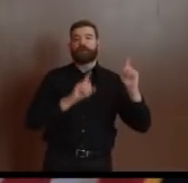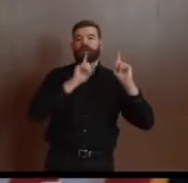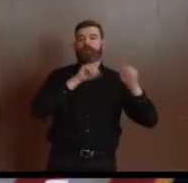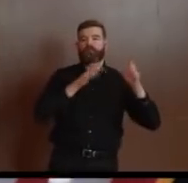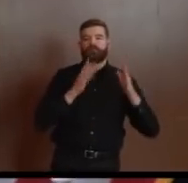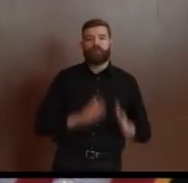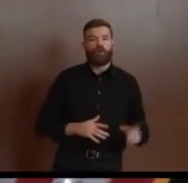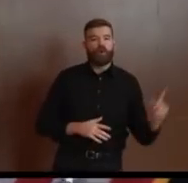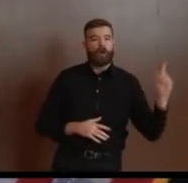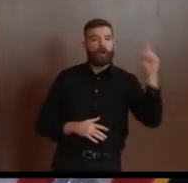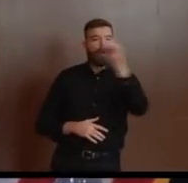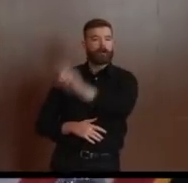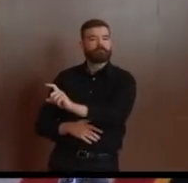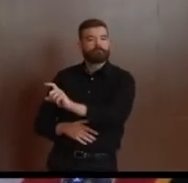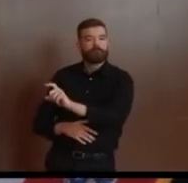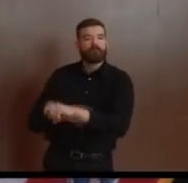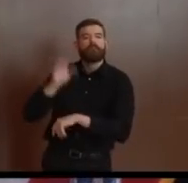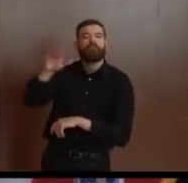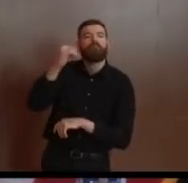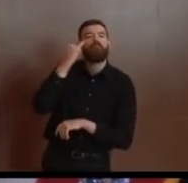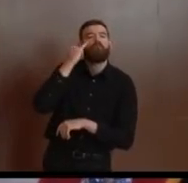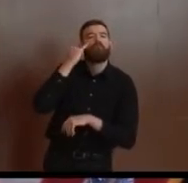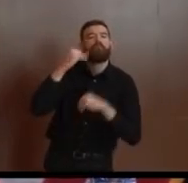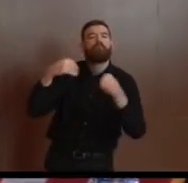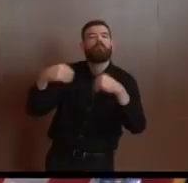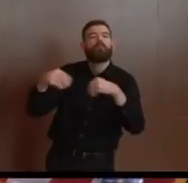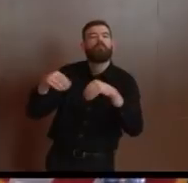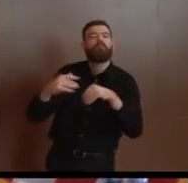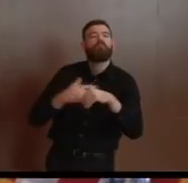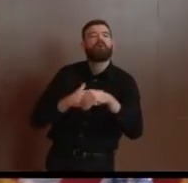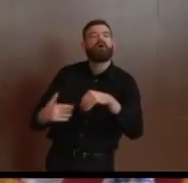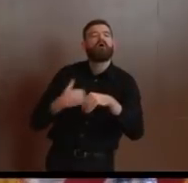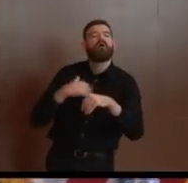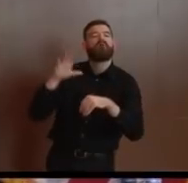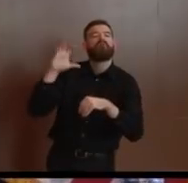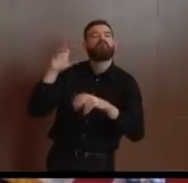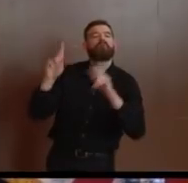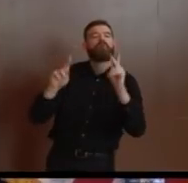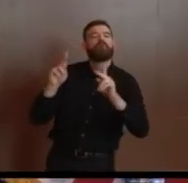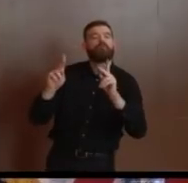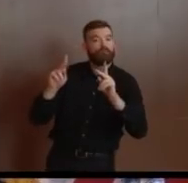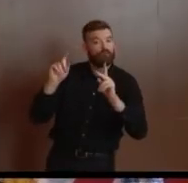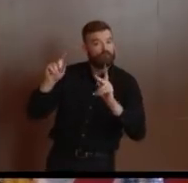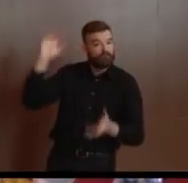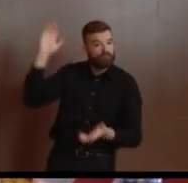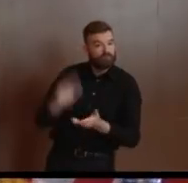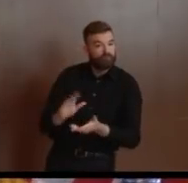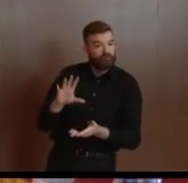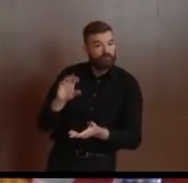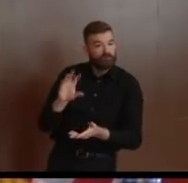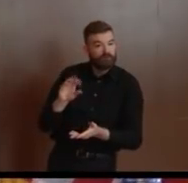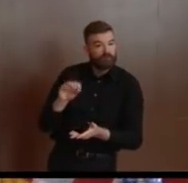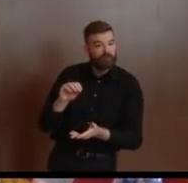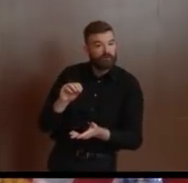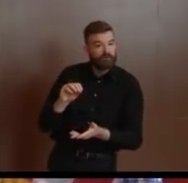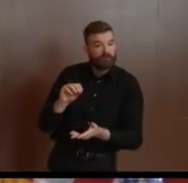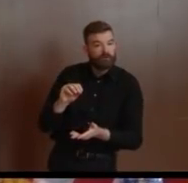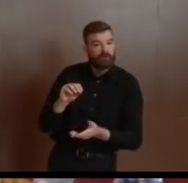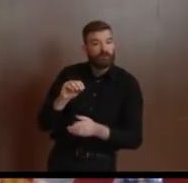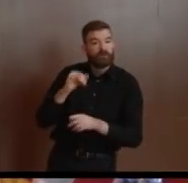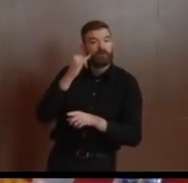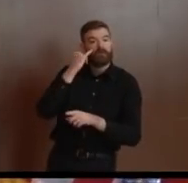have 50? A store that normally has 50 people, should they have 10? I mean, is there any way that we can start to do this or not?